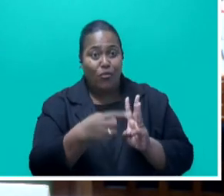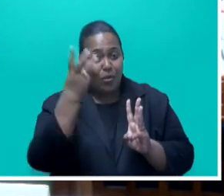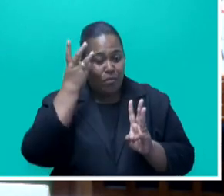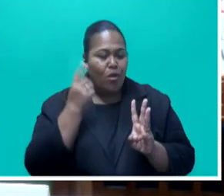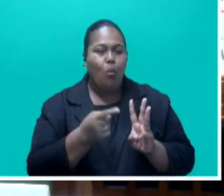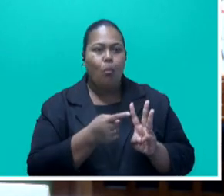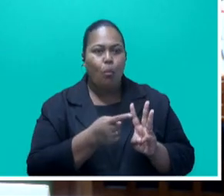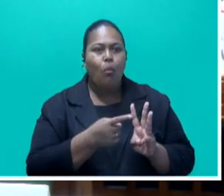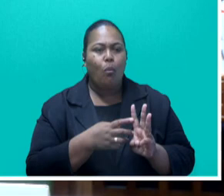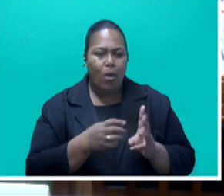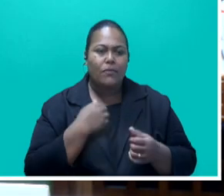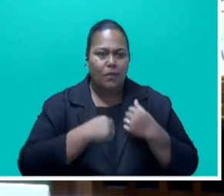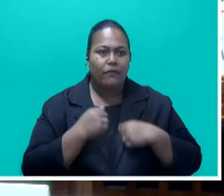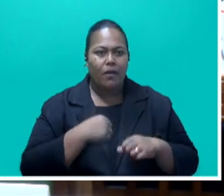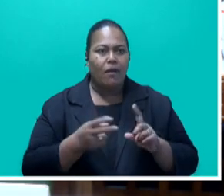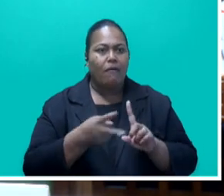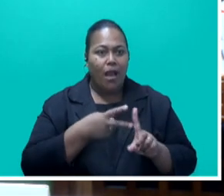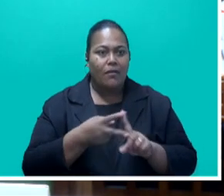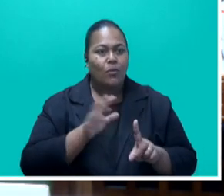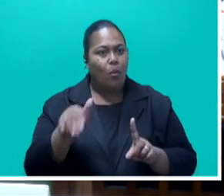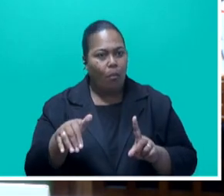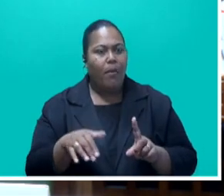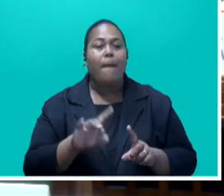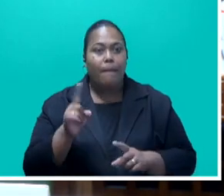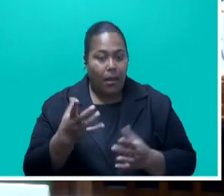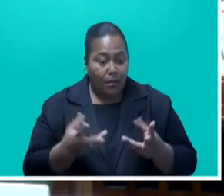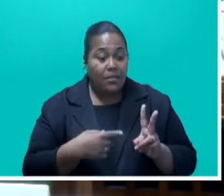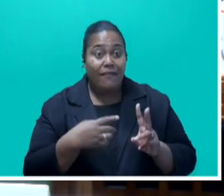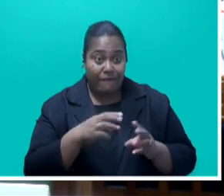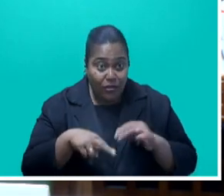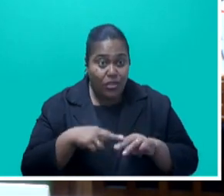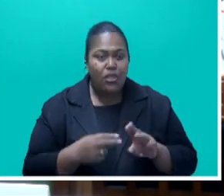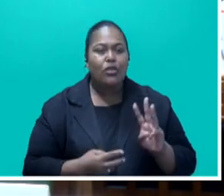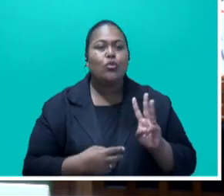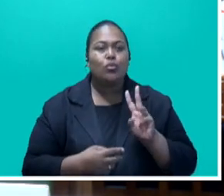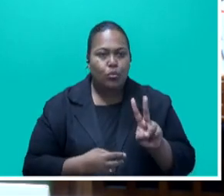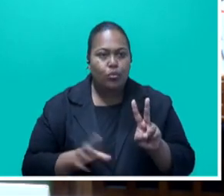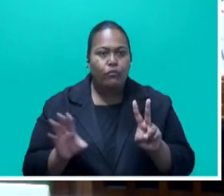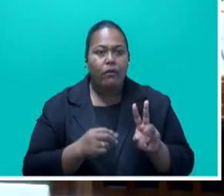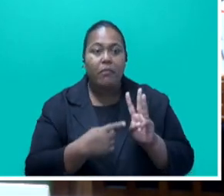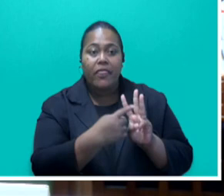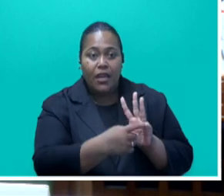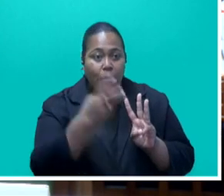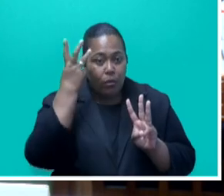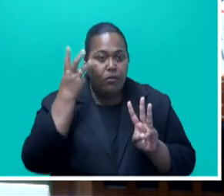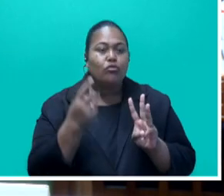Two out of three women in Fiji faces some form of violence, Honorable Speaker. In fact,